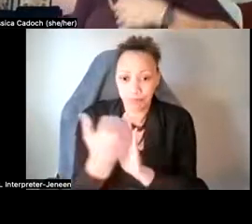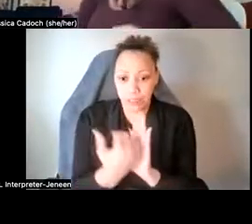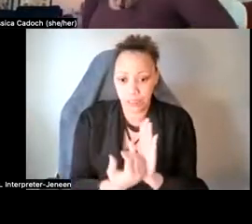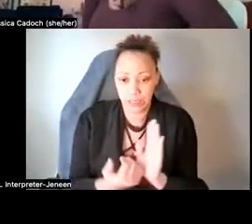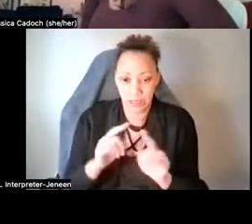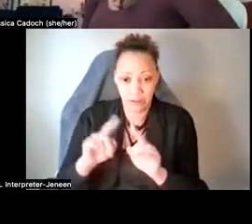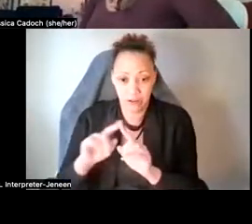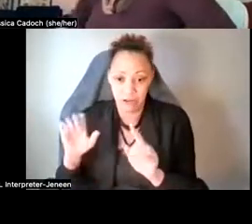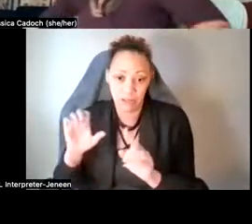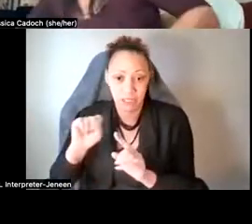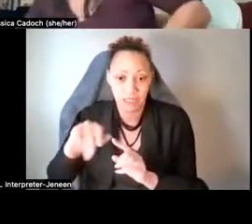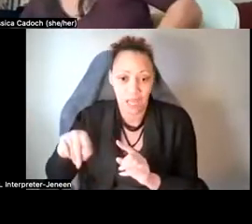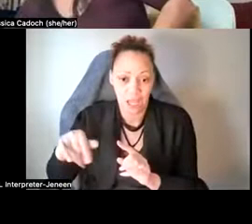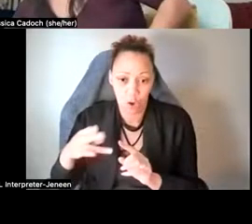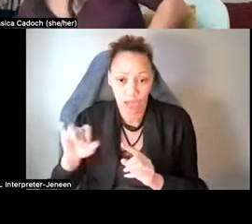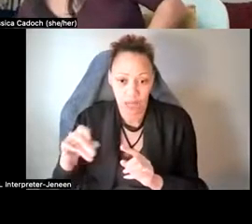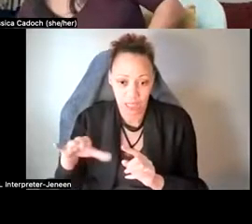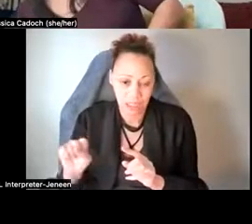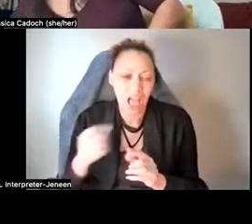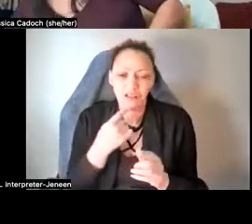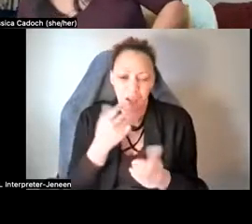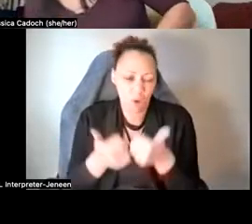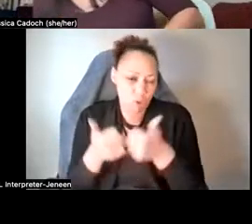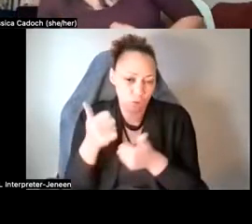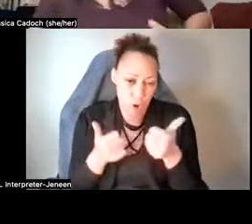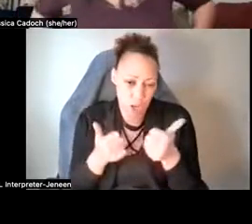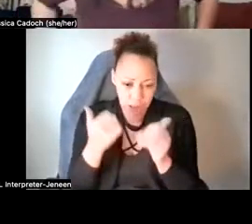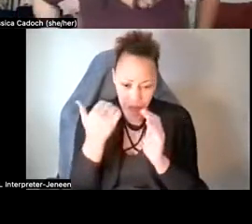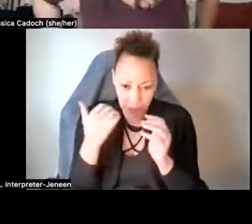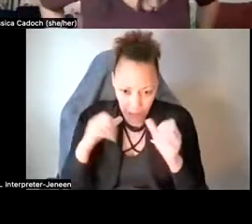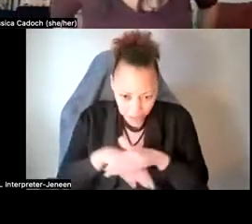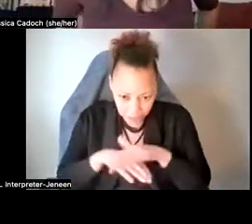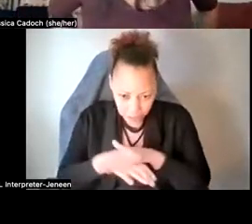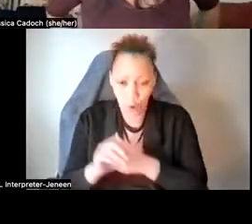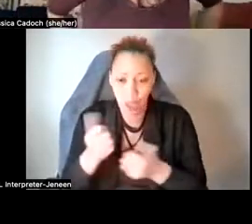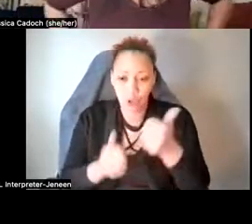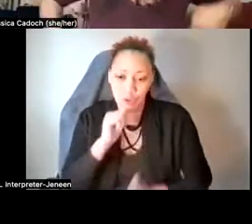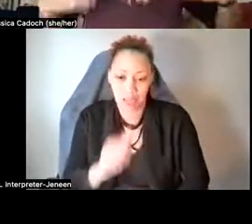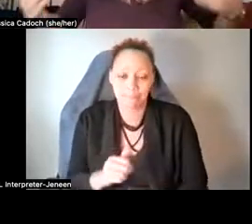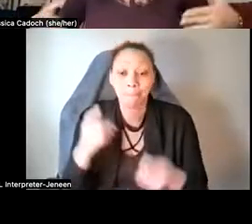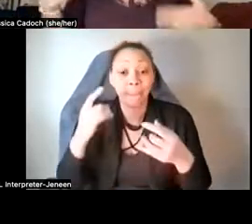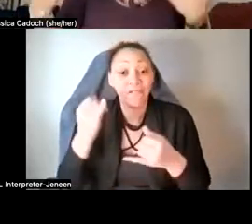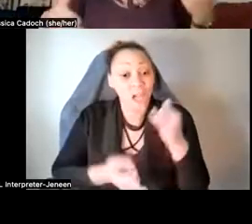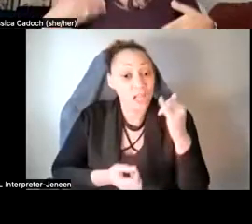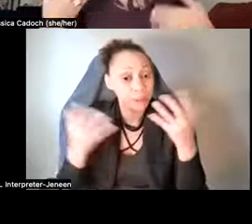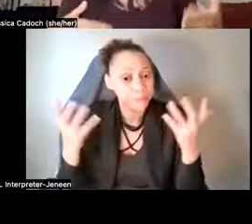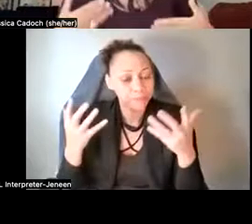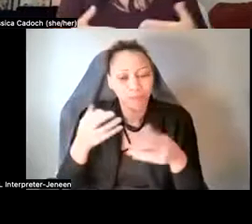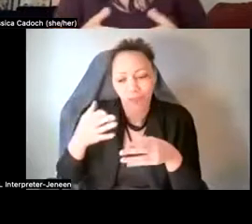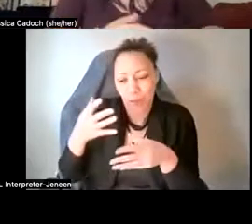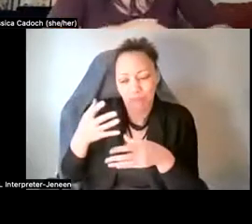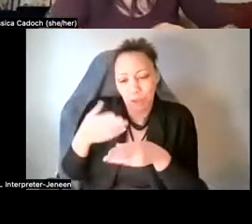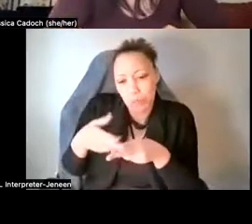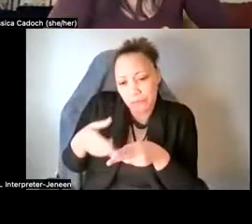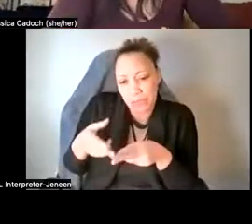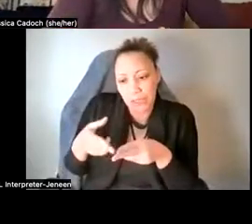are accessible to the public and which ones are not. And finally, you know, the way, just kind of briefly, and we'll go over this more